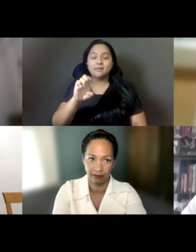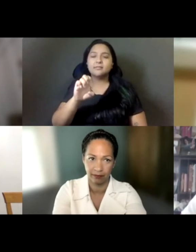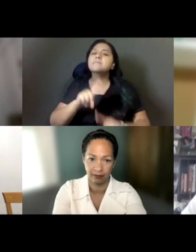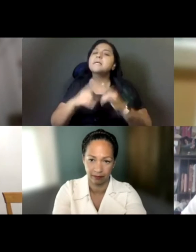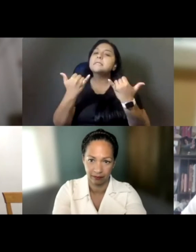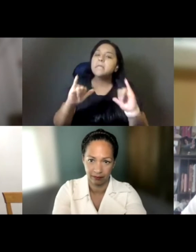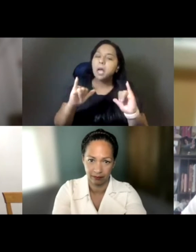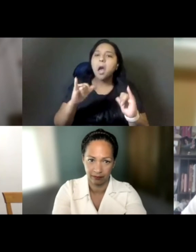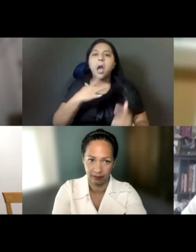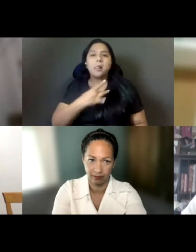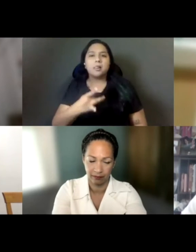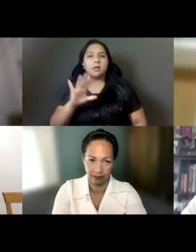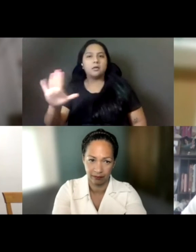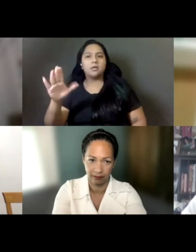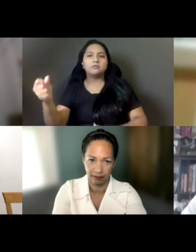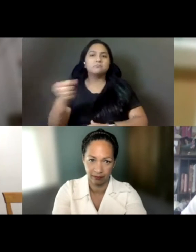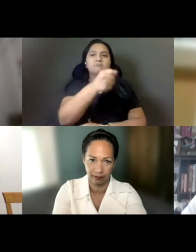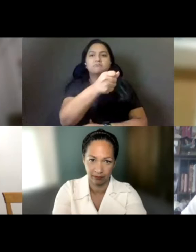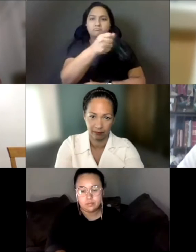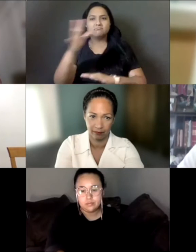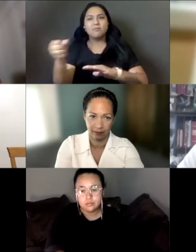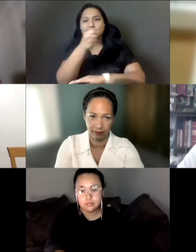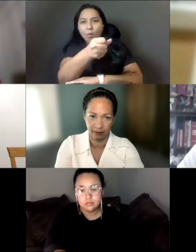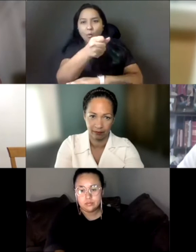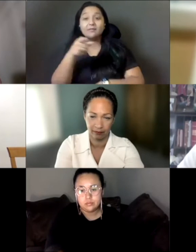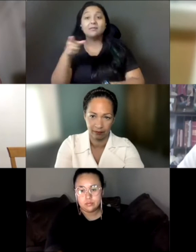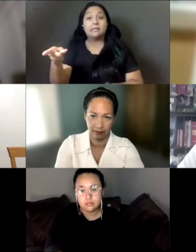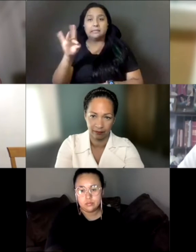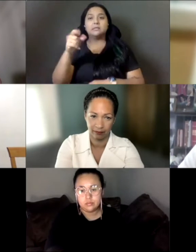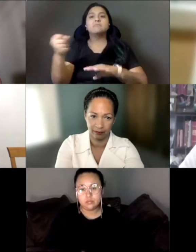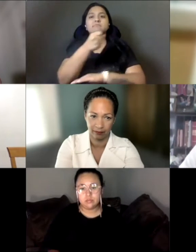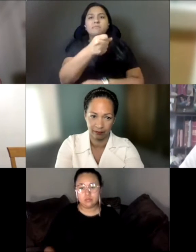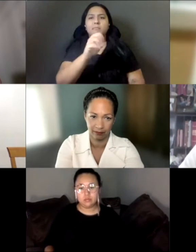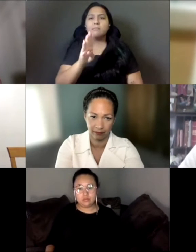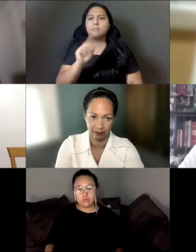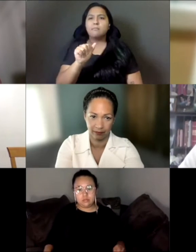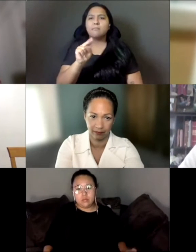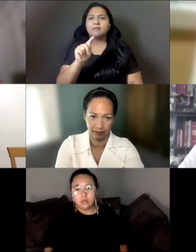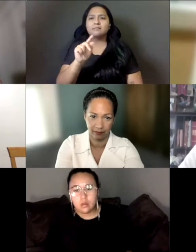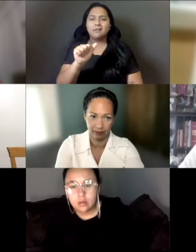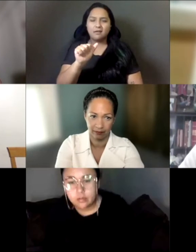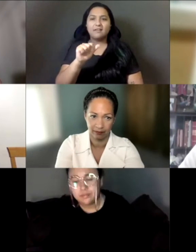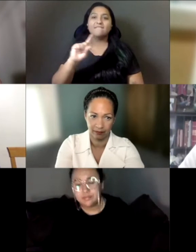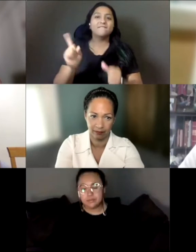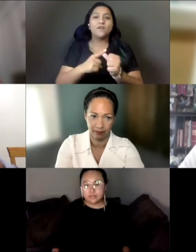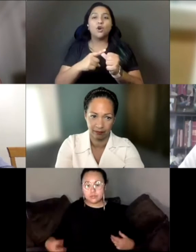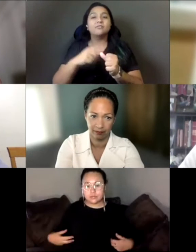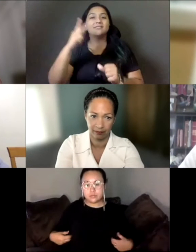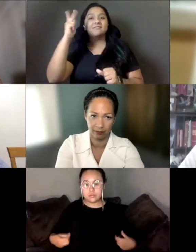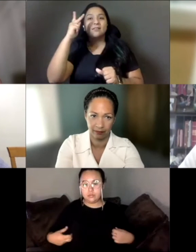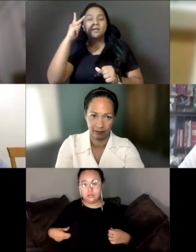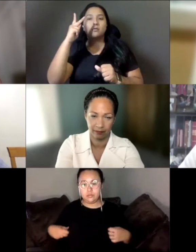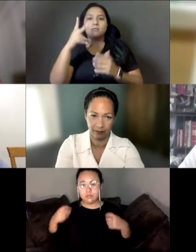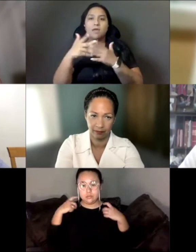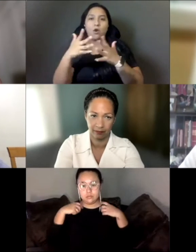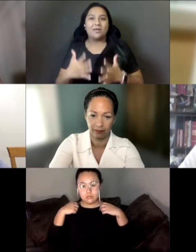made. So he appointed, uh, Bonta, who was the first Filipino American to sit as the AG for the state of